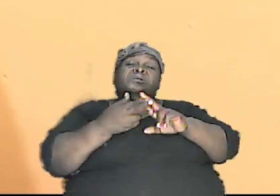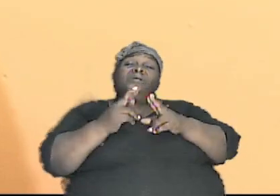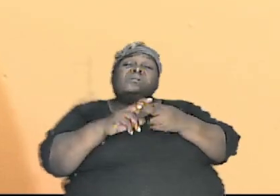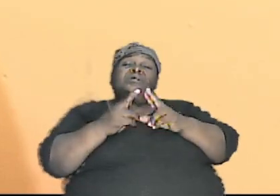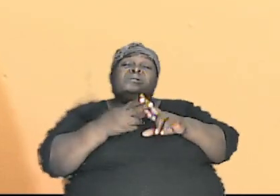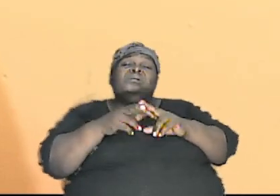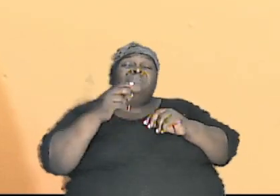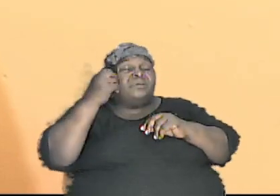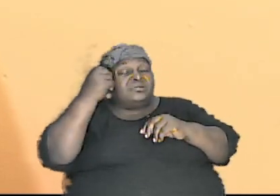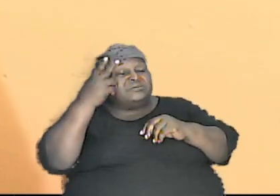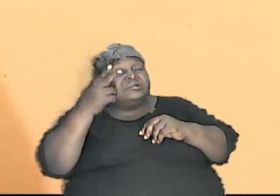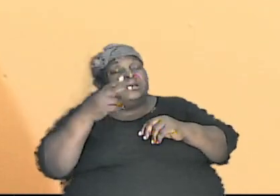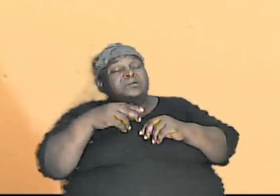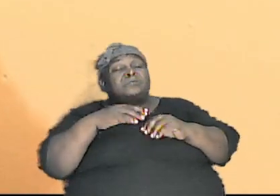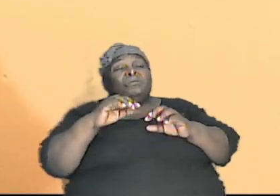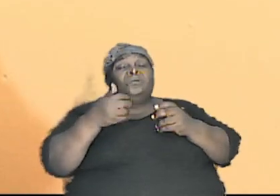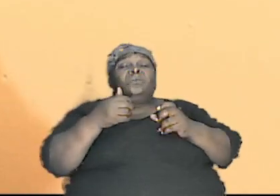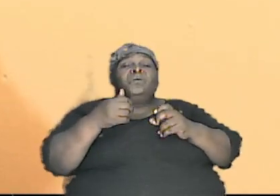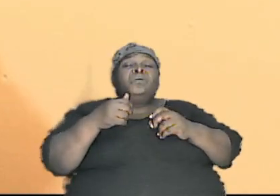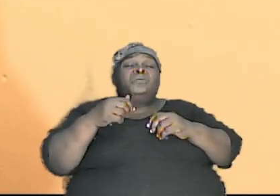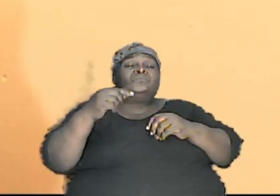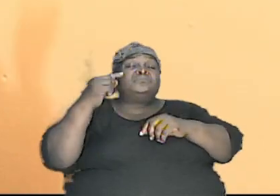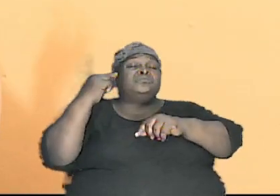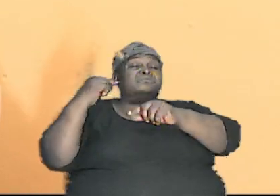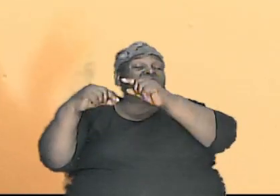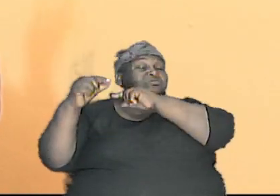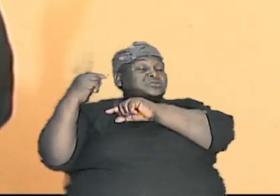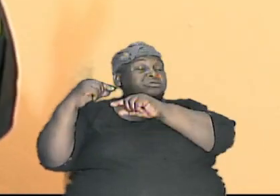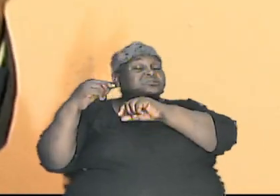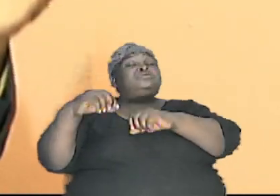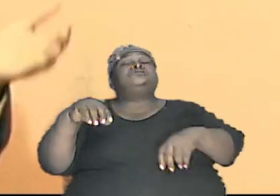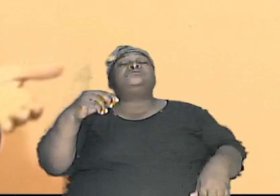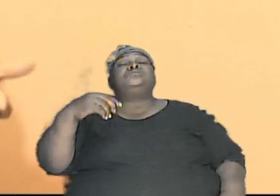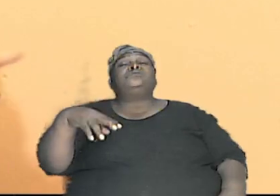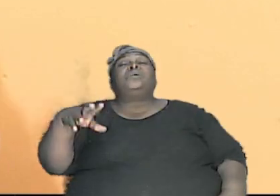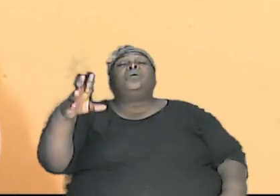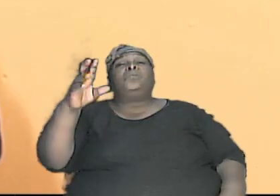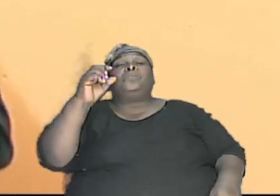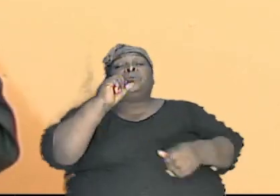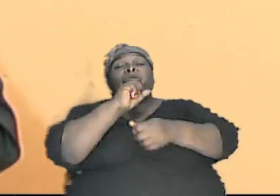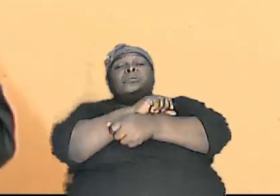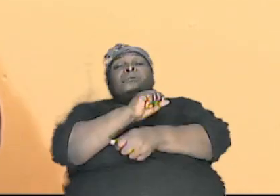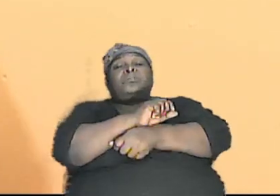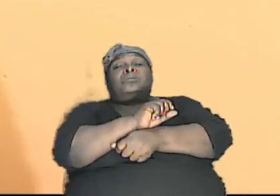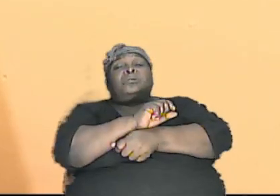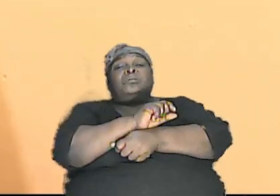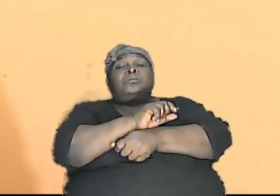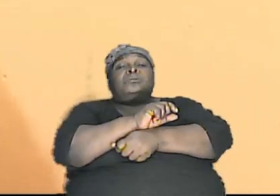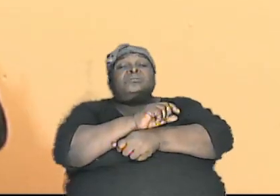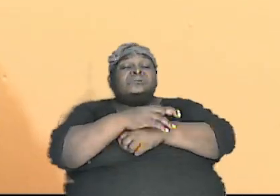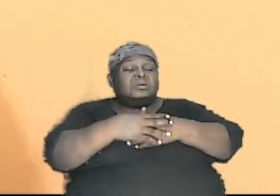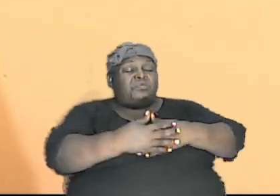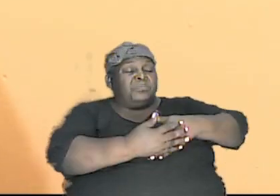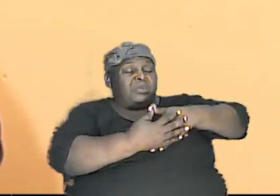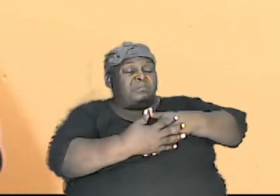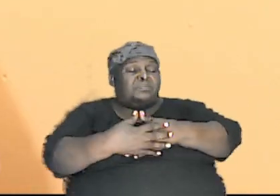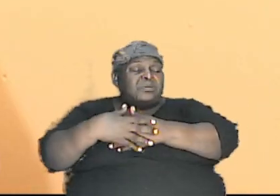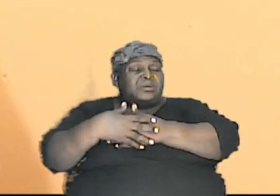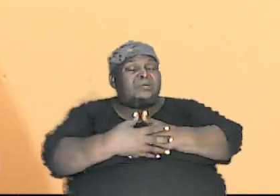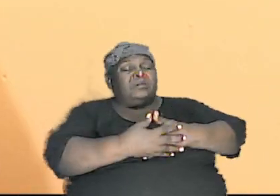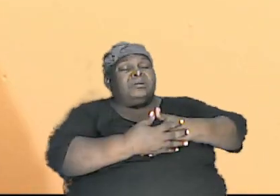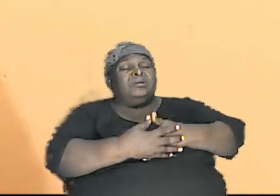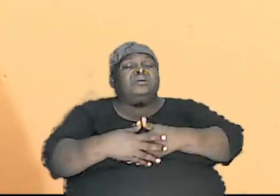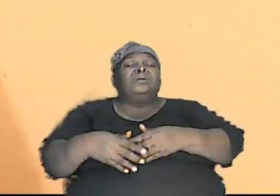work so that the baby that emerged as a result of a